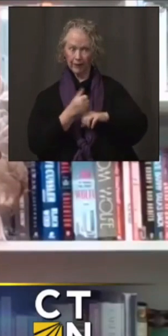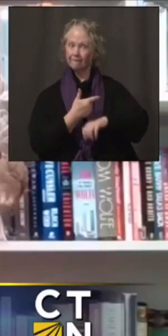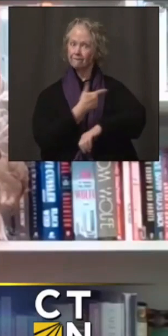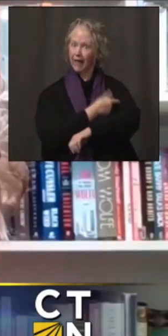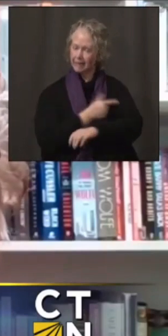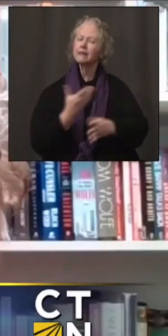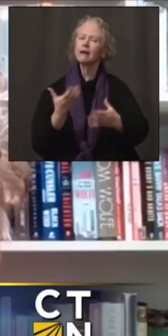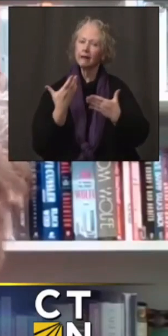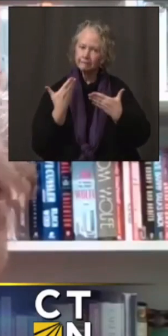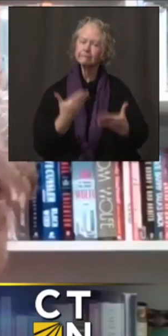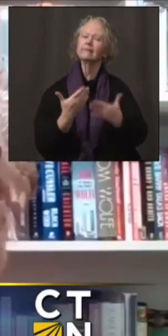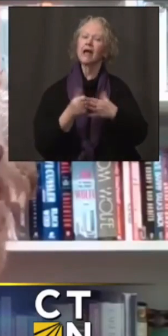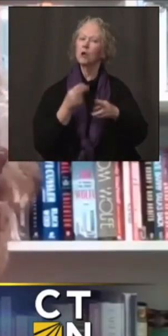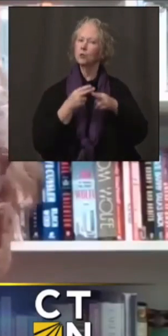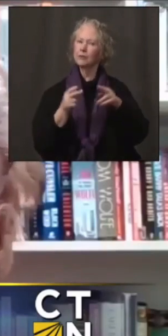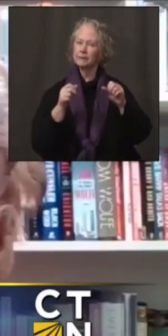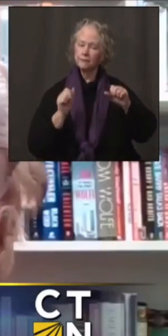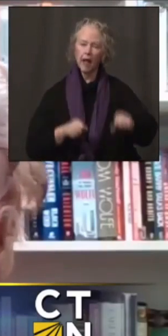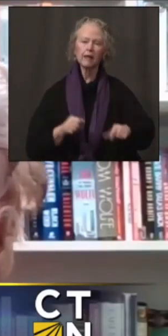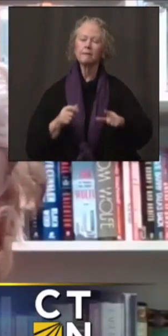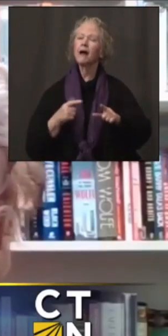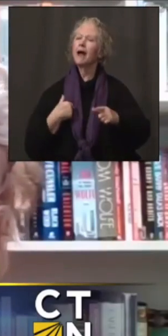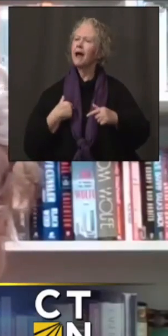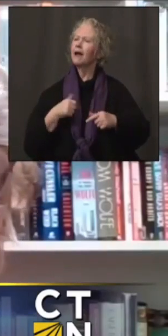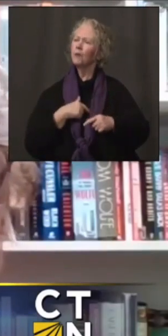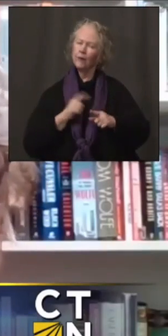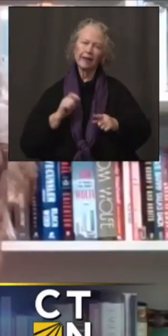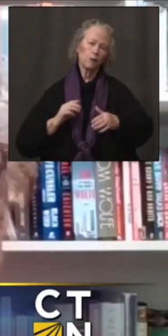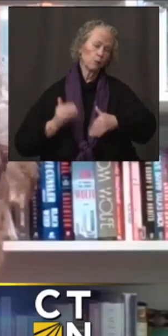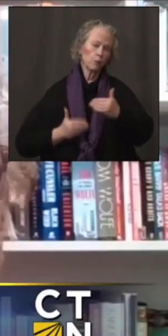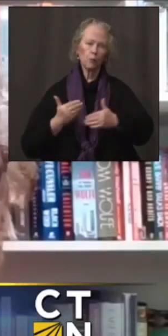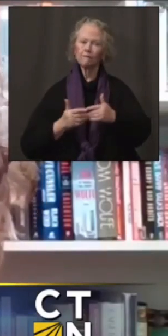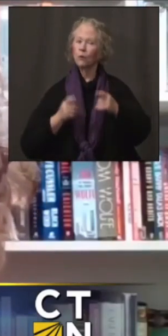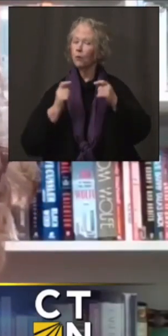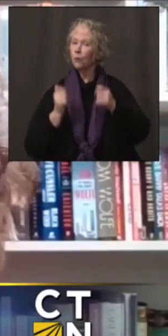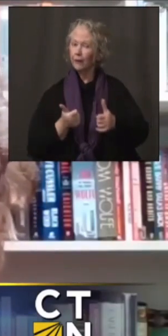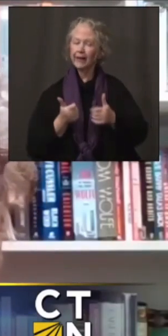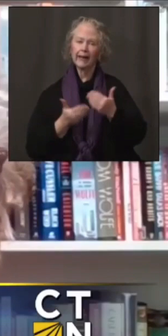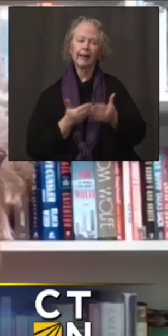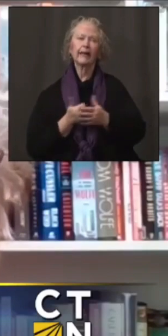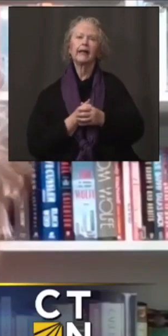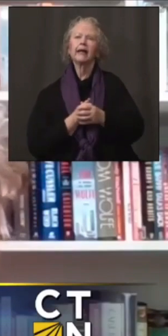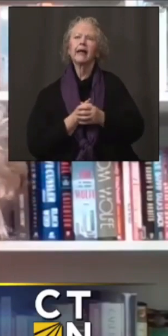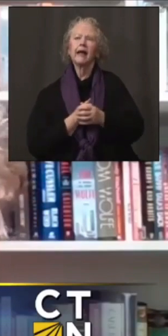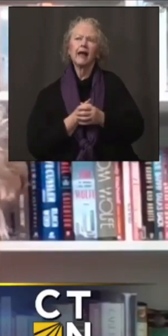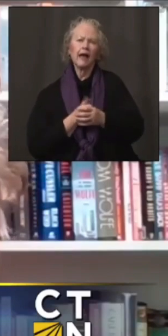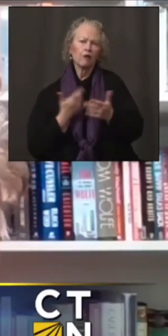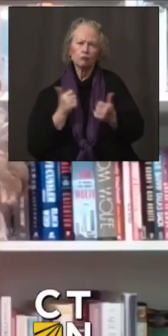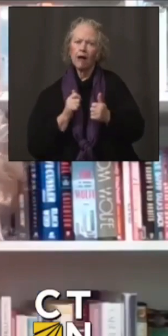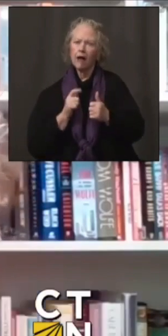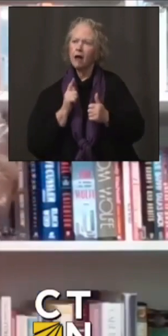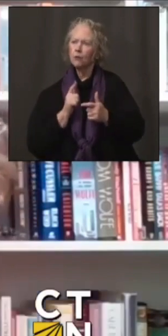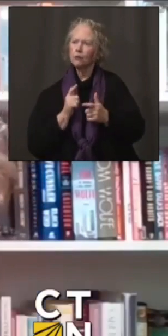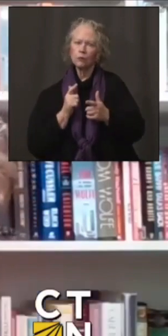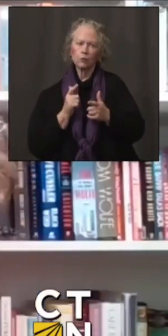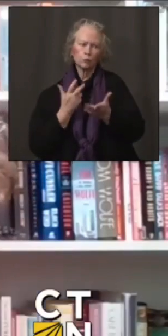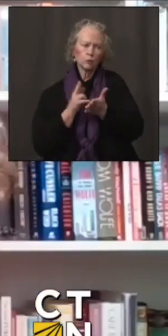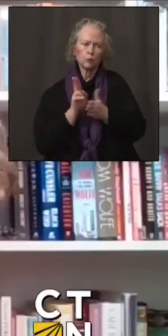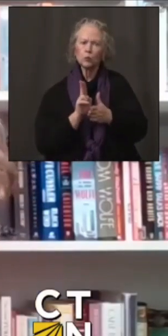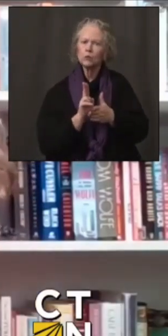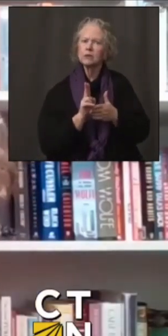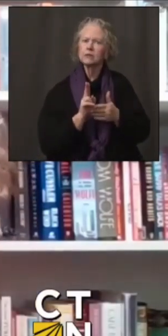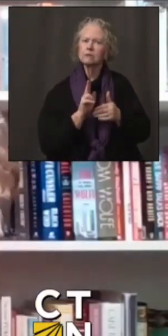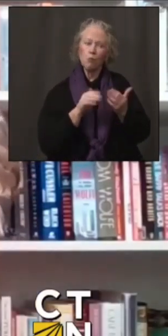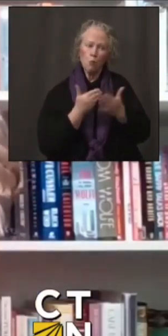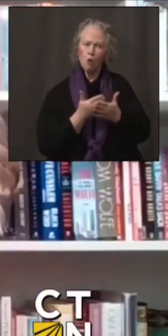And for us moving swiftly as a state through these phases and getting every single dose that we have on the ground